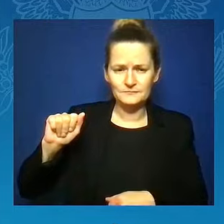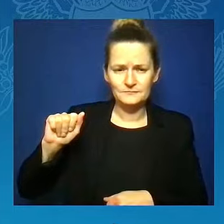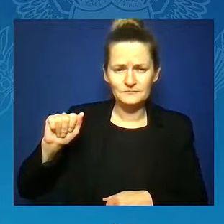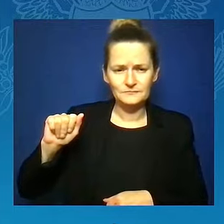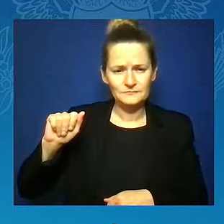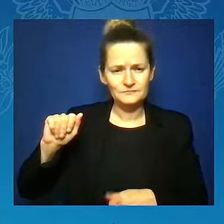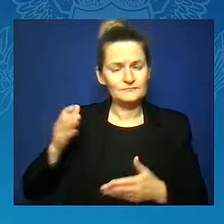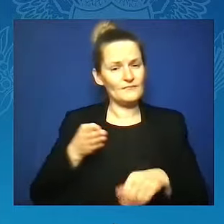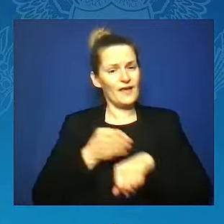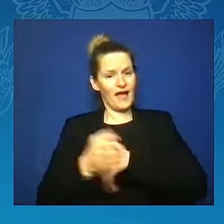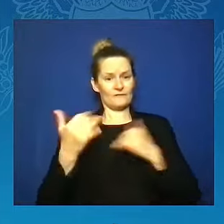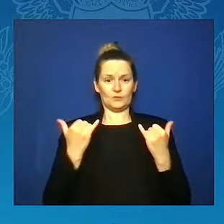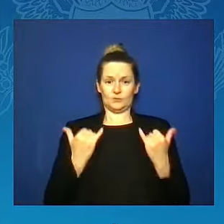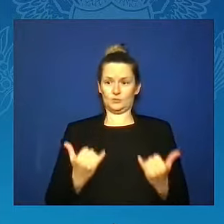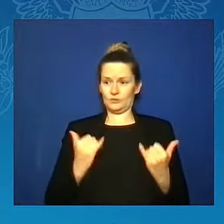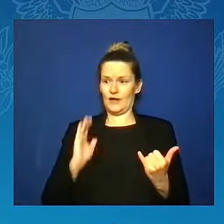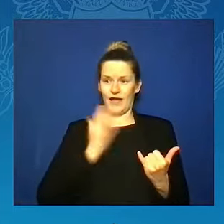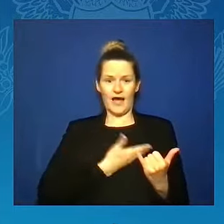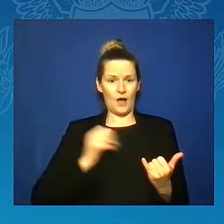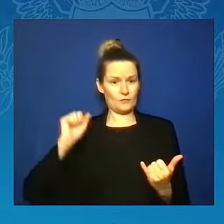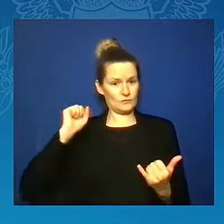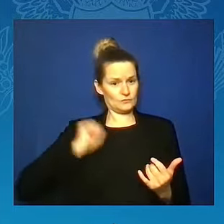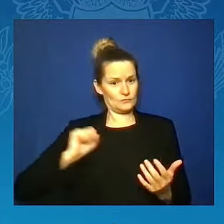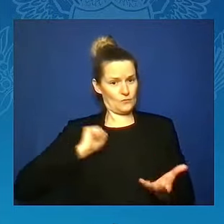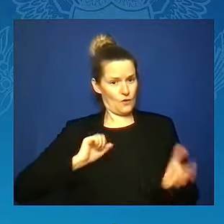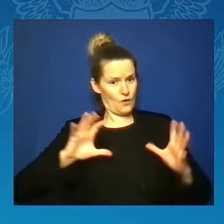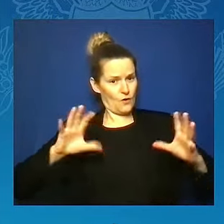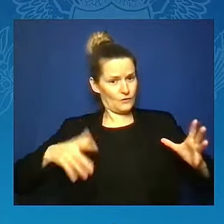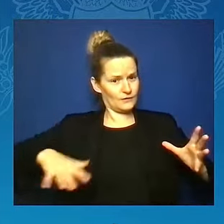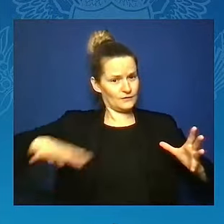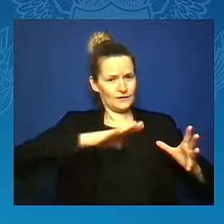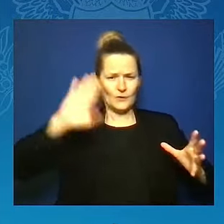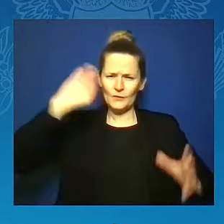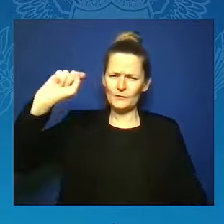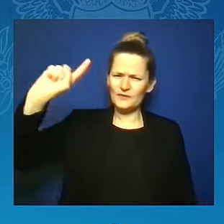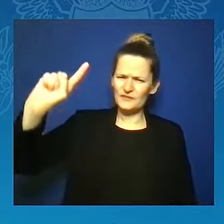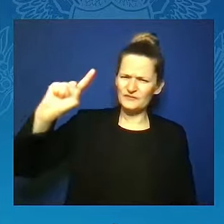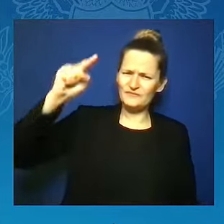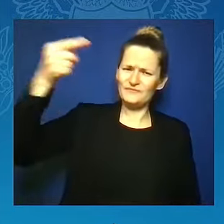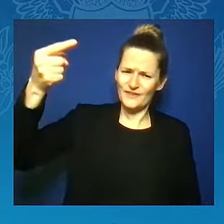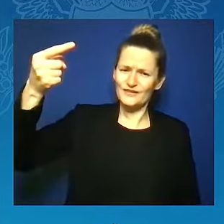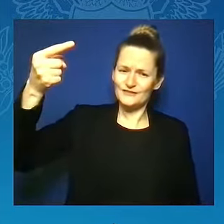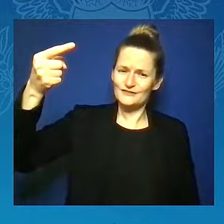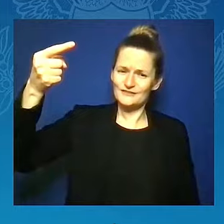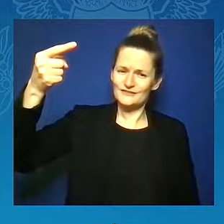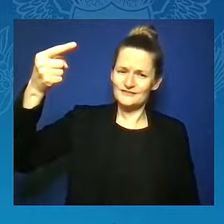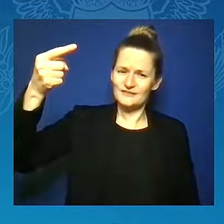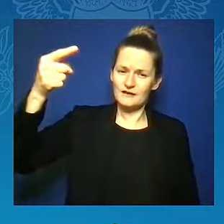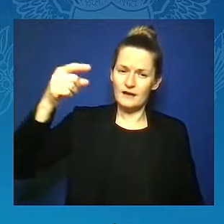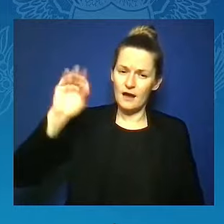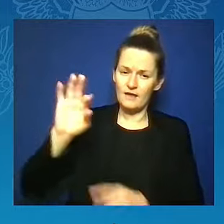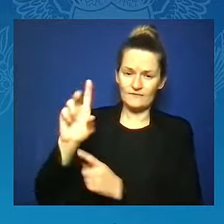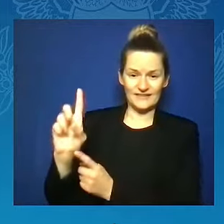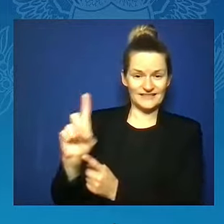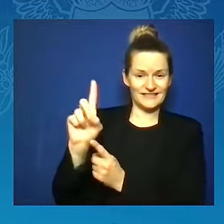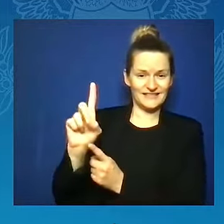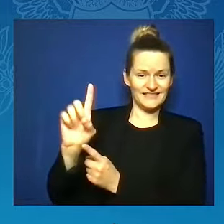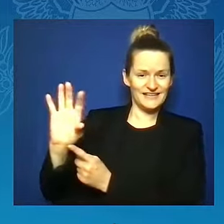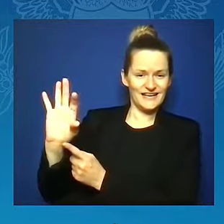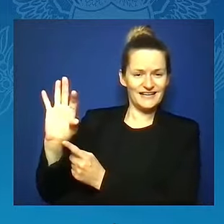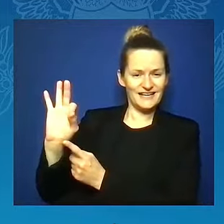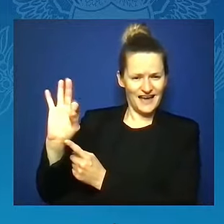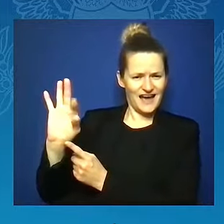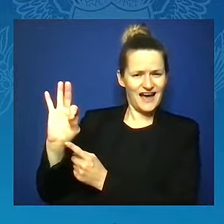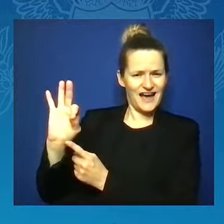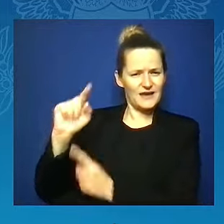Sorority Incorporated will be the first D9 black Greek lettered organization to host the first black